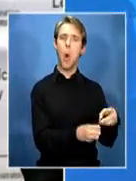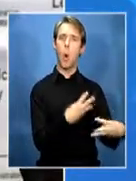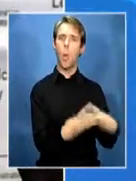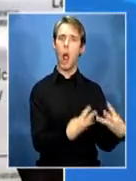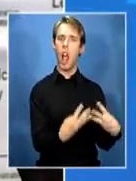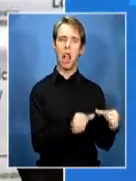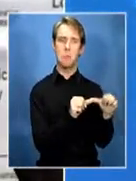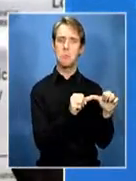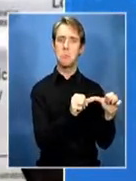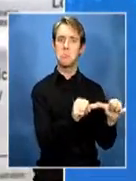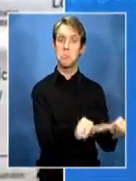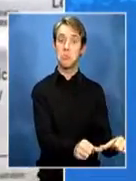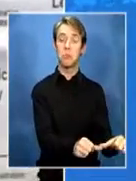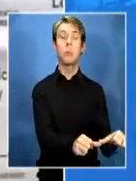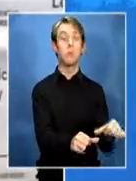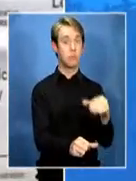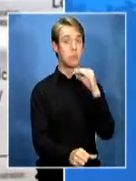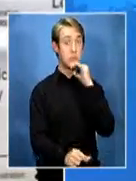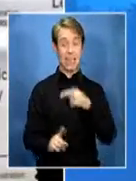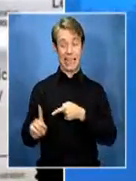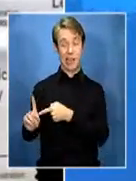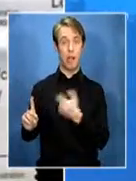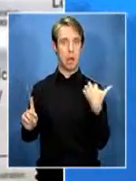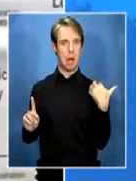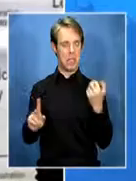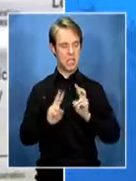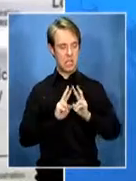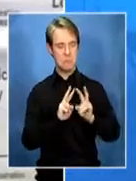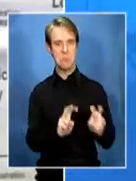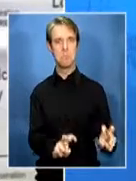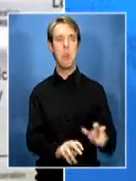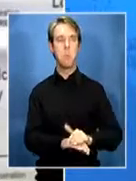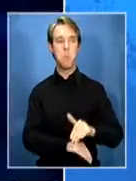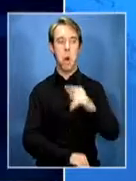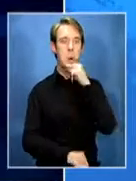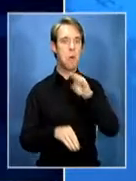appointment, Susulu has undertaken to deal decisively with civil servants guilty of corruption.